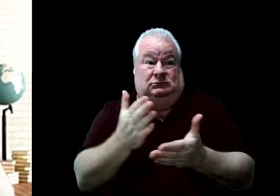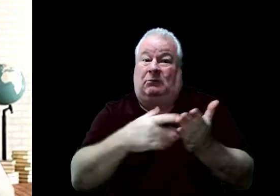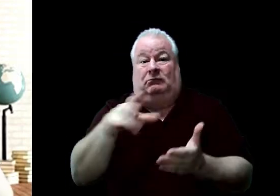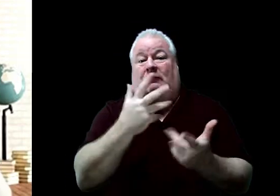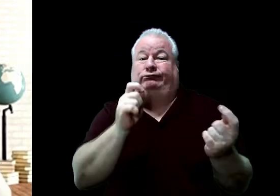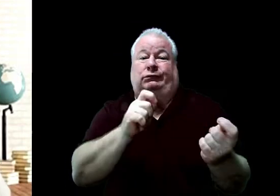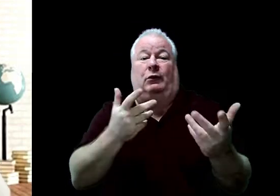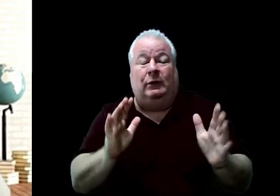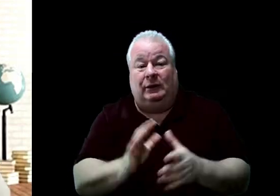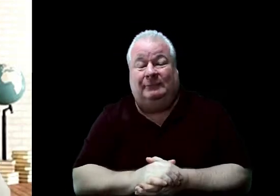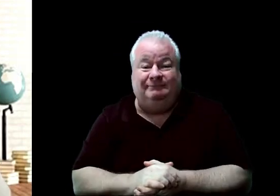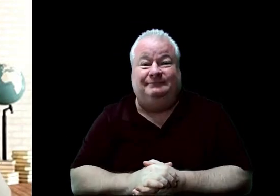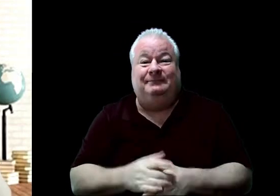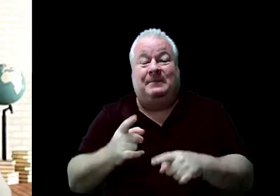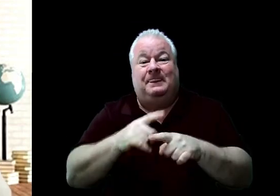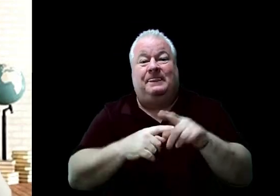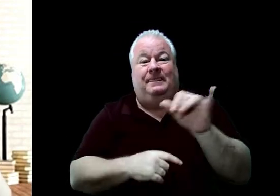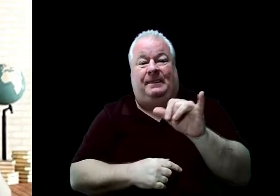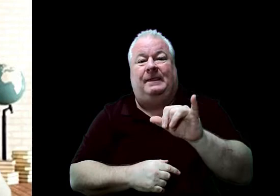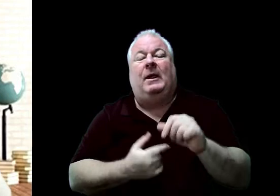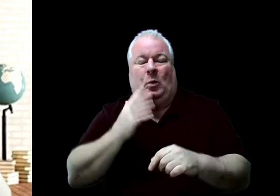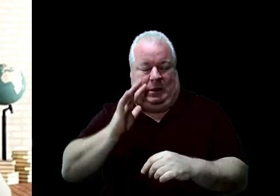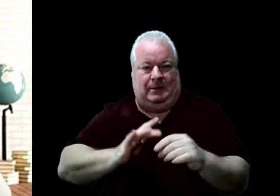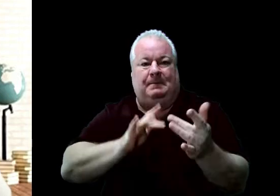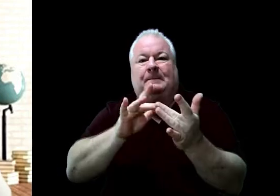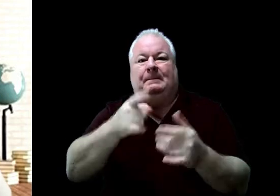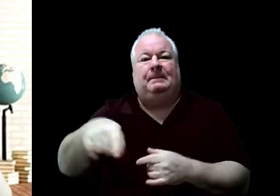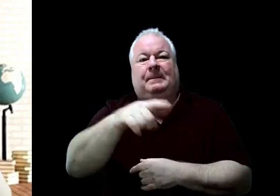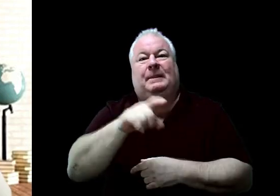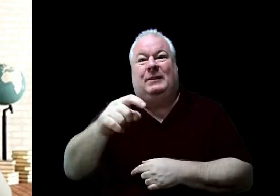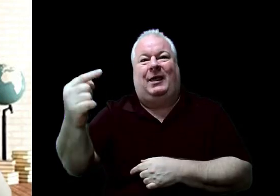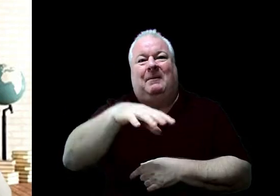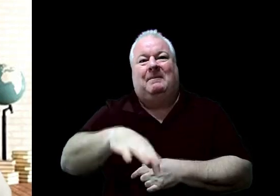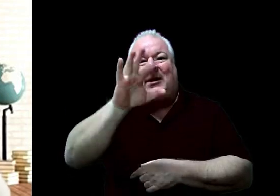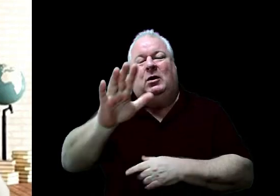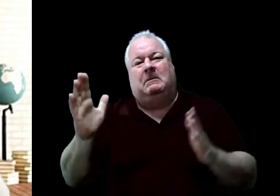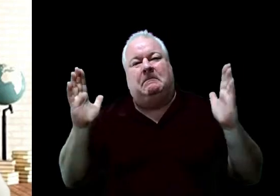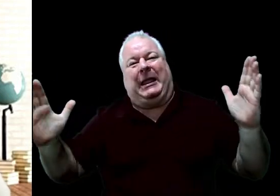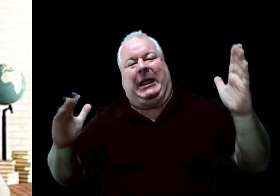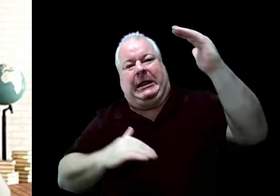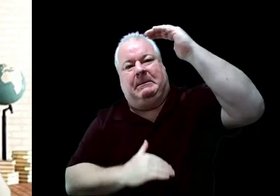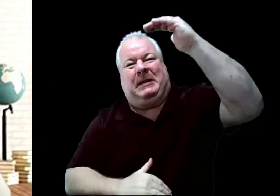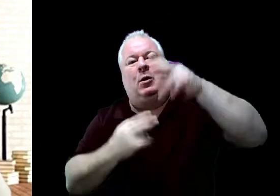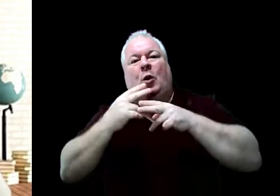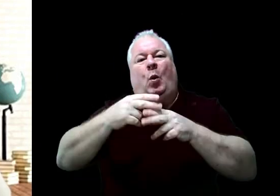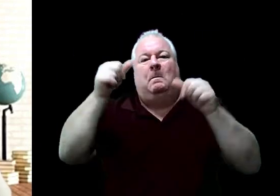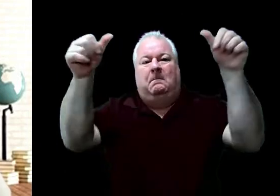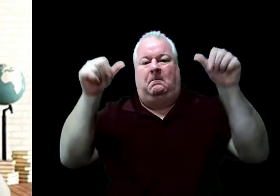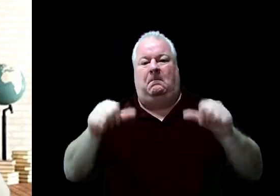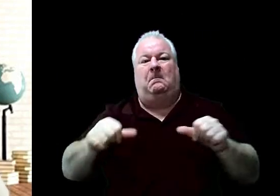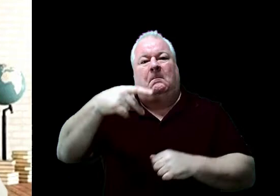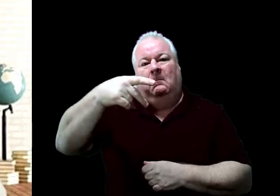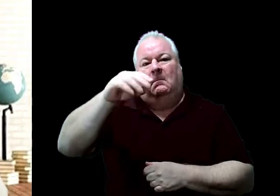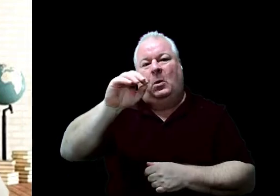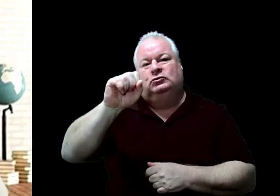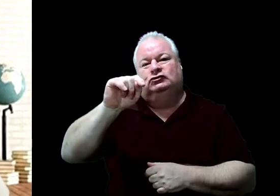improving. And I will also be reaching out to you so that you can come collect your large poster board to make